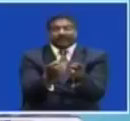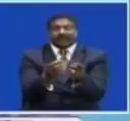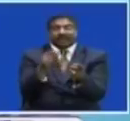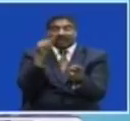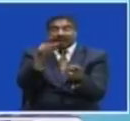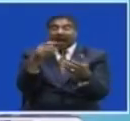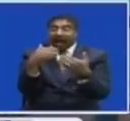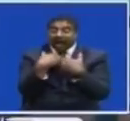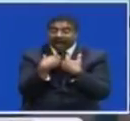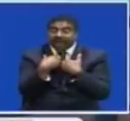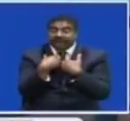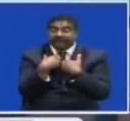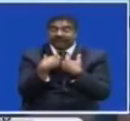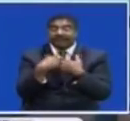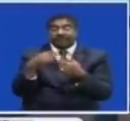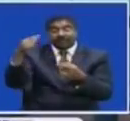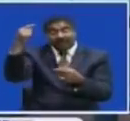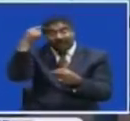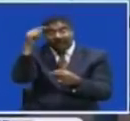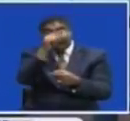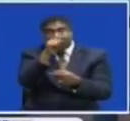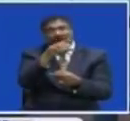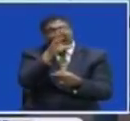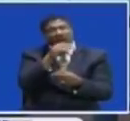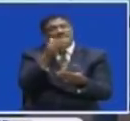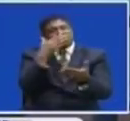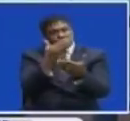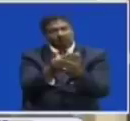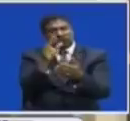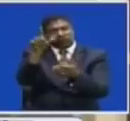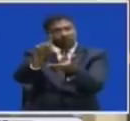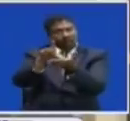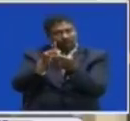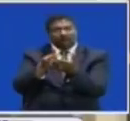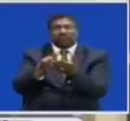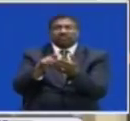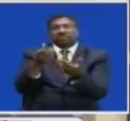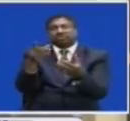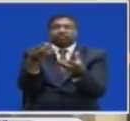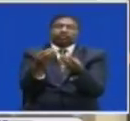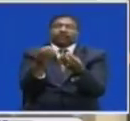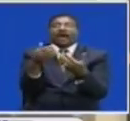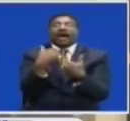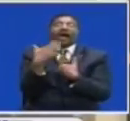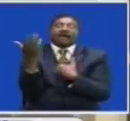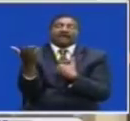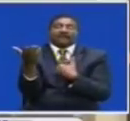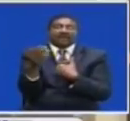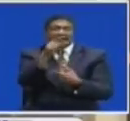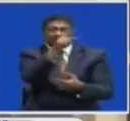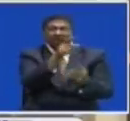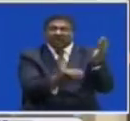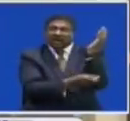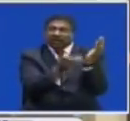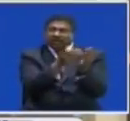The loan The repayment Schedule for these Loans Is very flexible Entrepreneurship Development Is one of the Catalyst